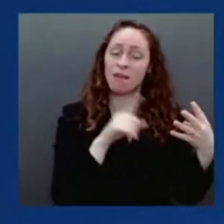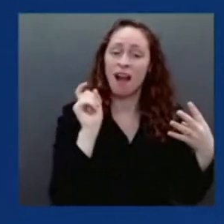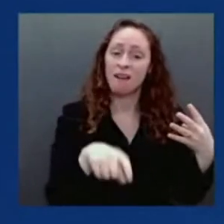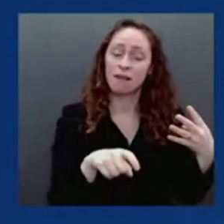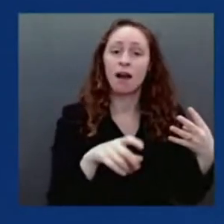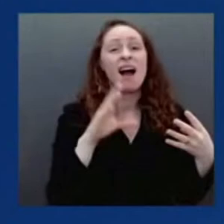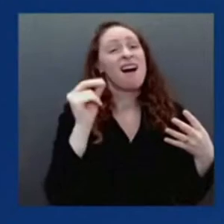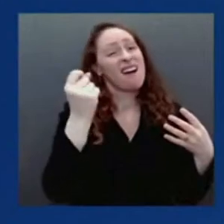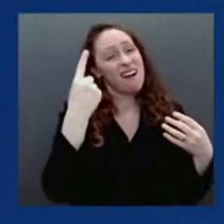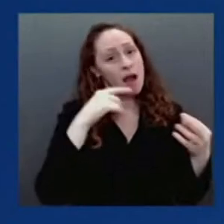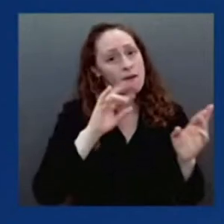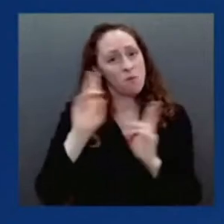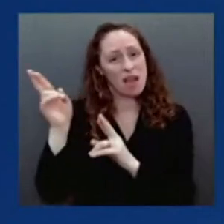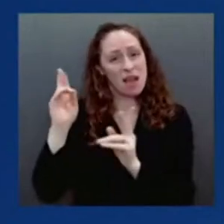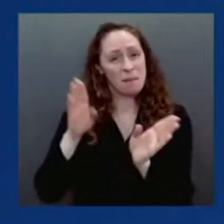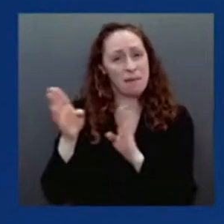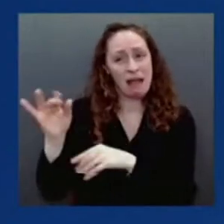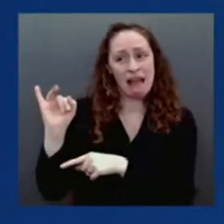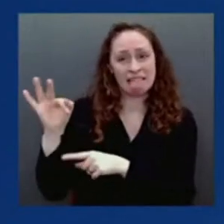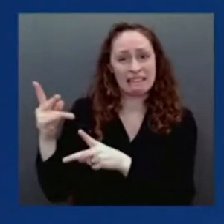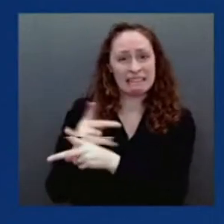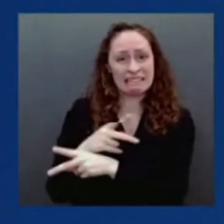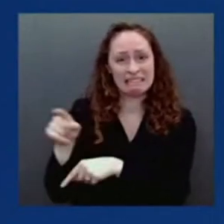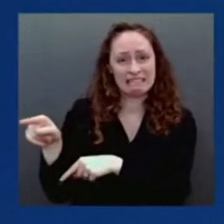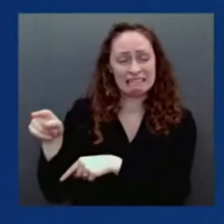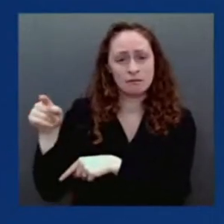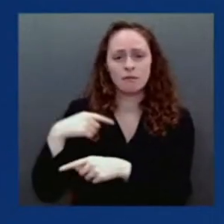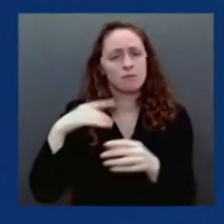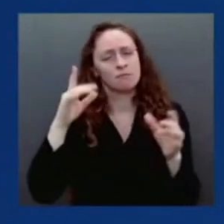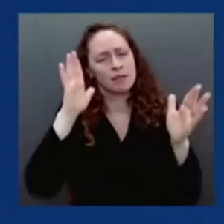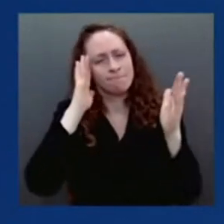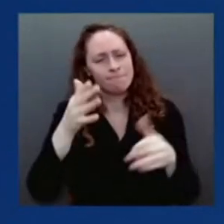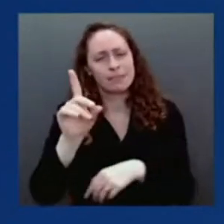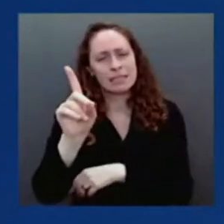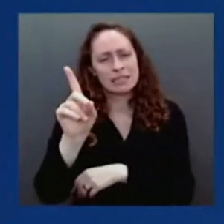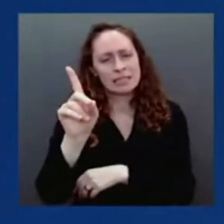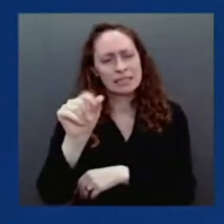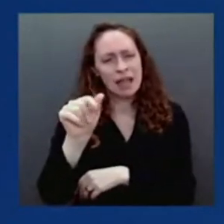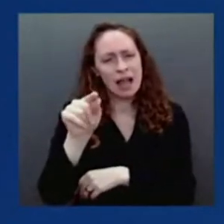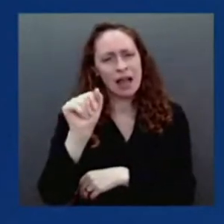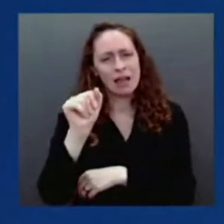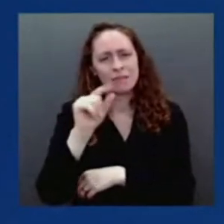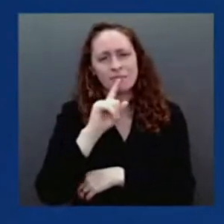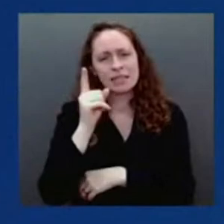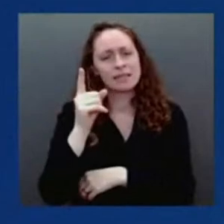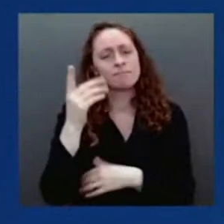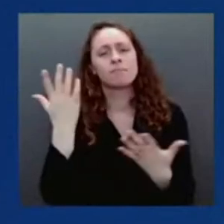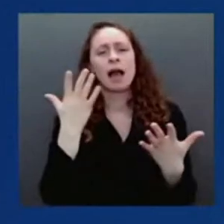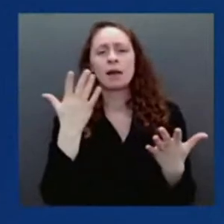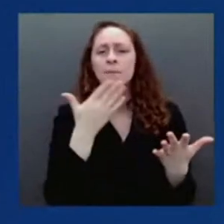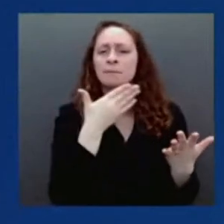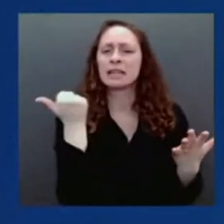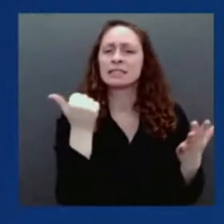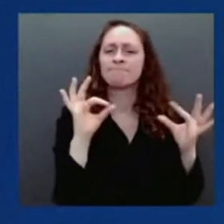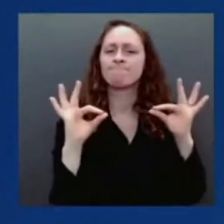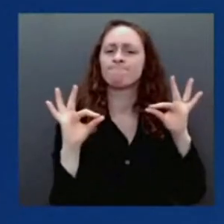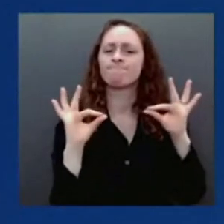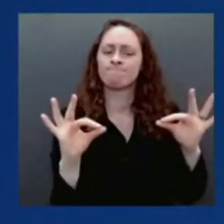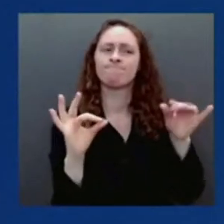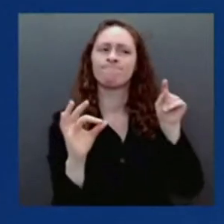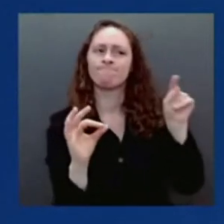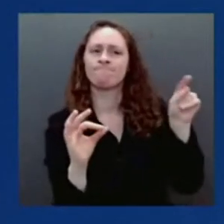and what the best case scenario. And it really relates just to very briefly reiterate what I said before, where if you get enough